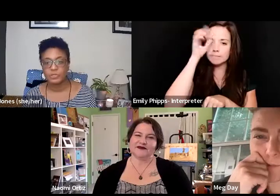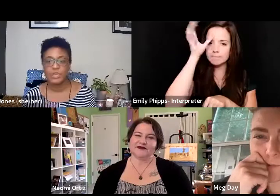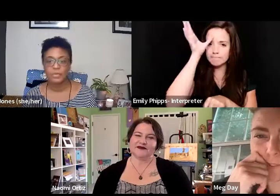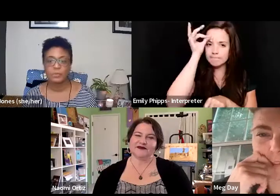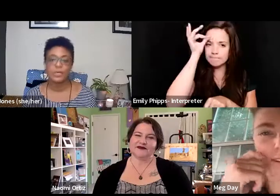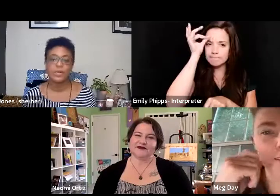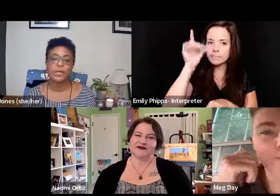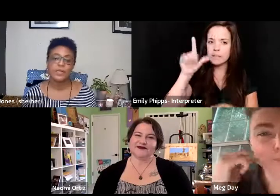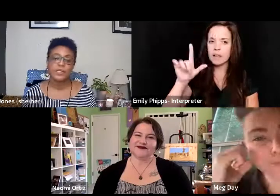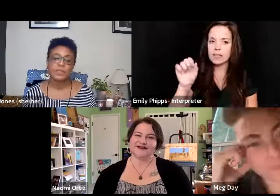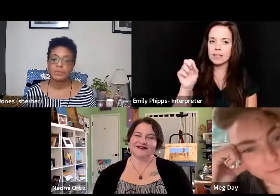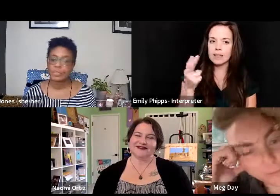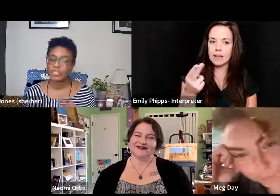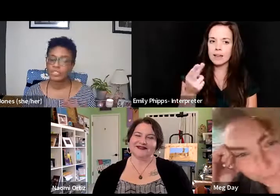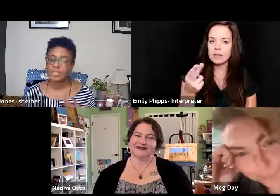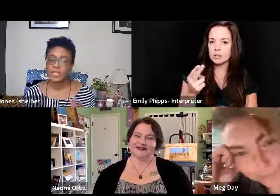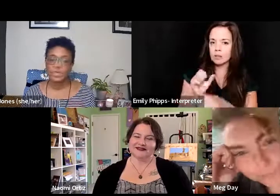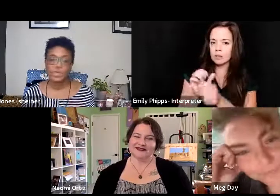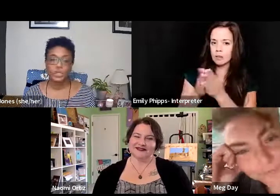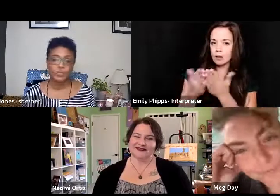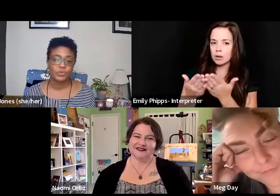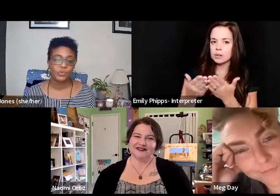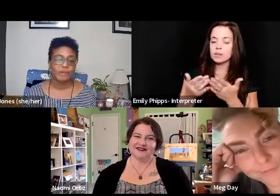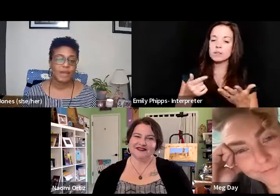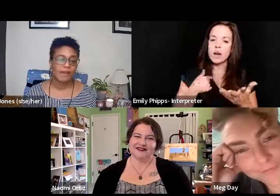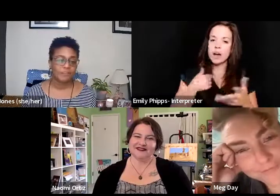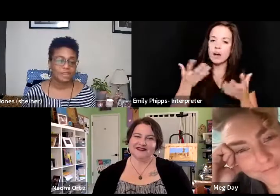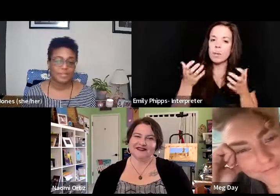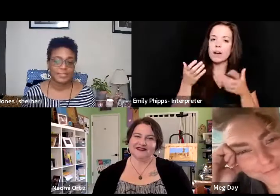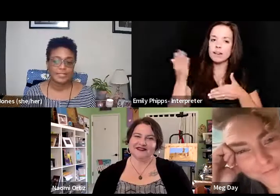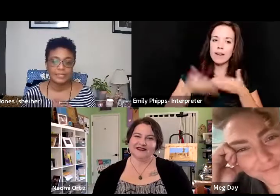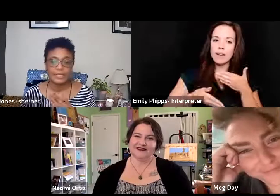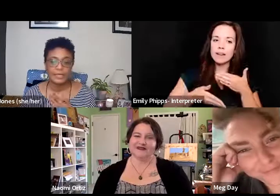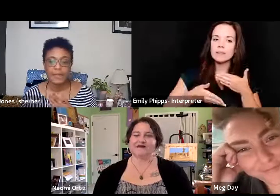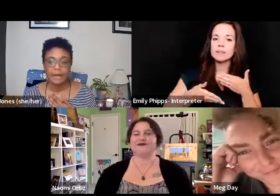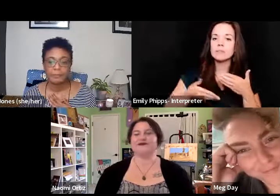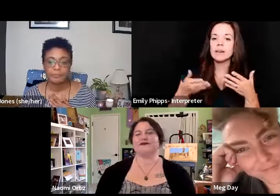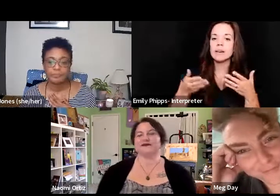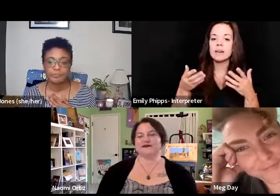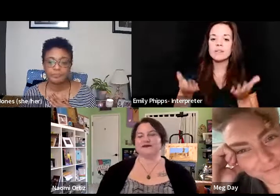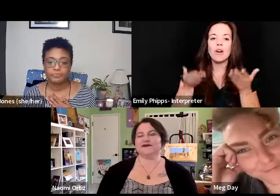Leah's book care work. So I'm going to just close by offering it.